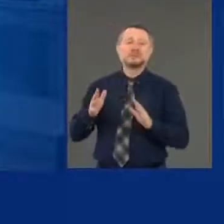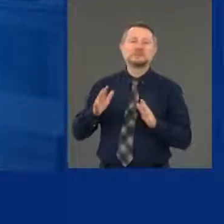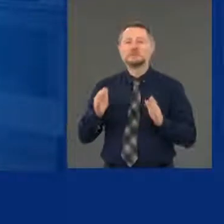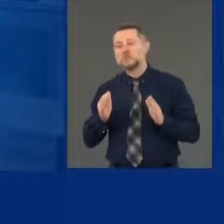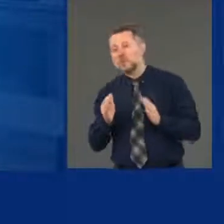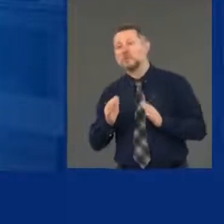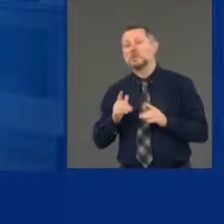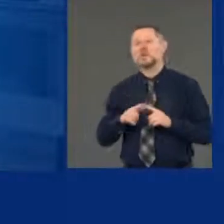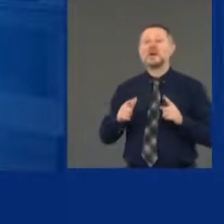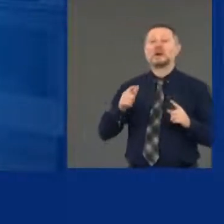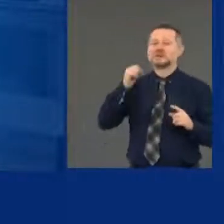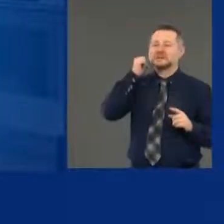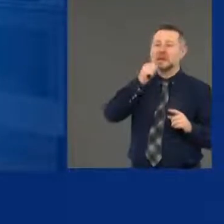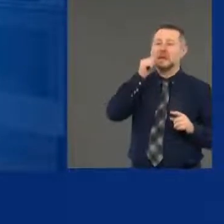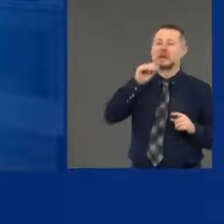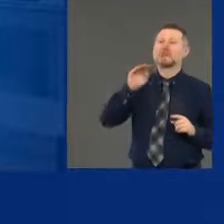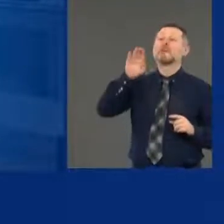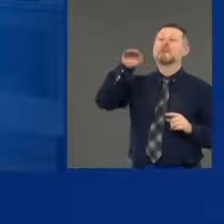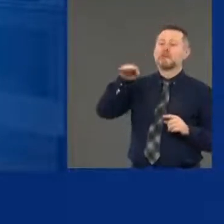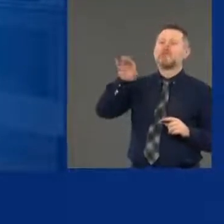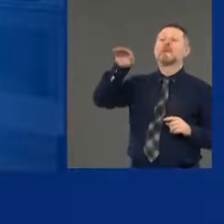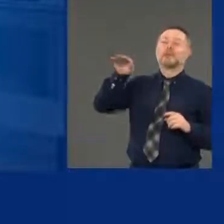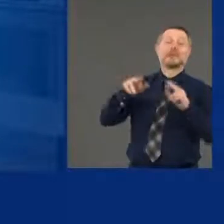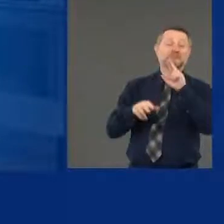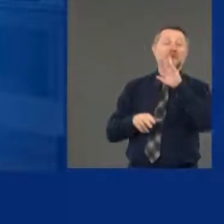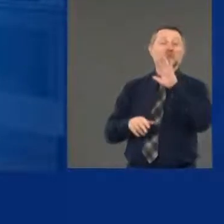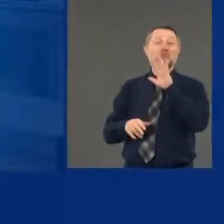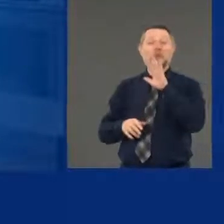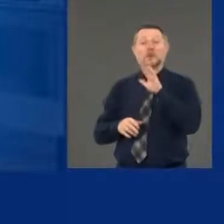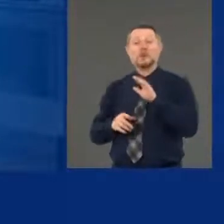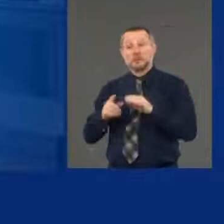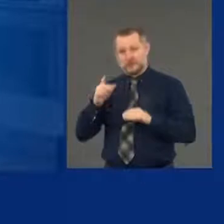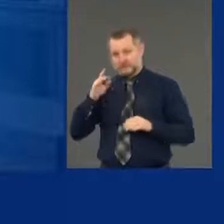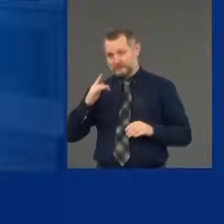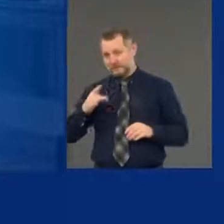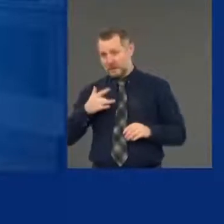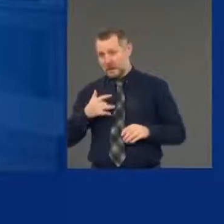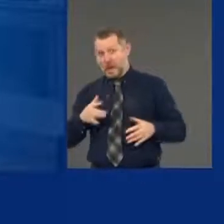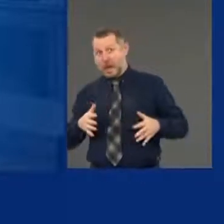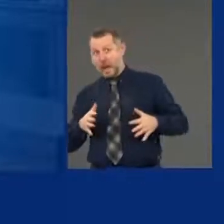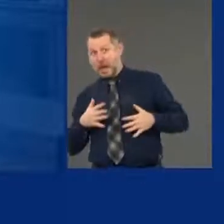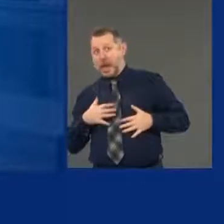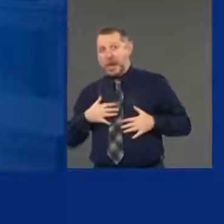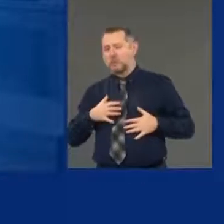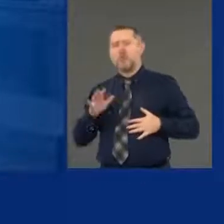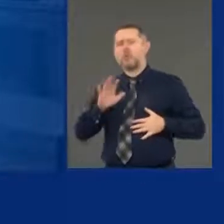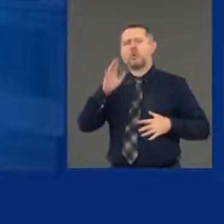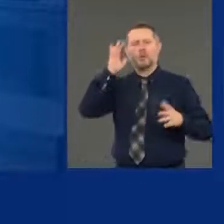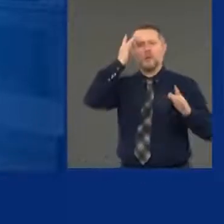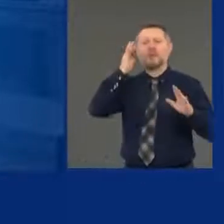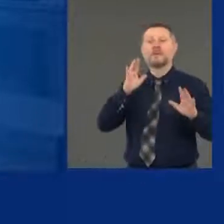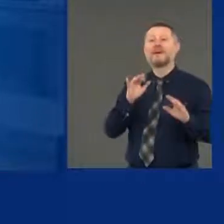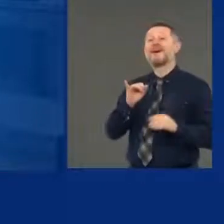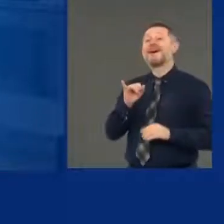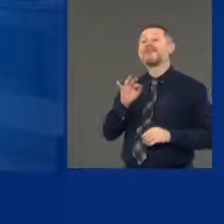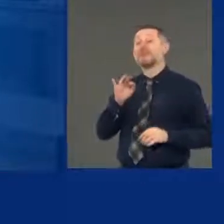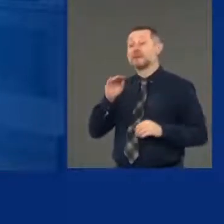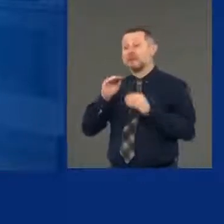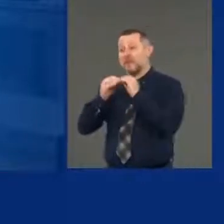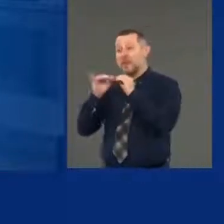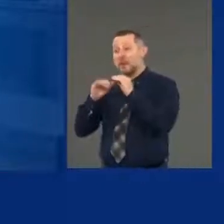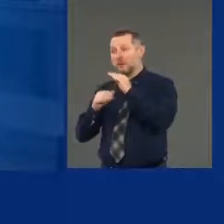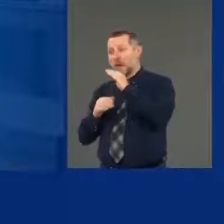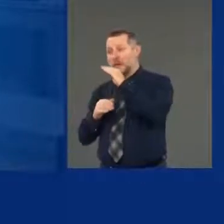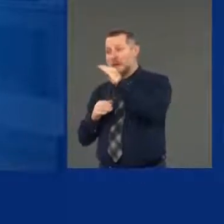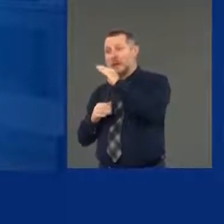That shouldn't set off any alarm bells. But if you see it's ticking up and it's ticking up for